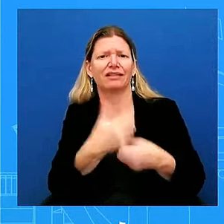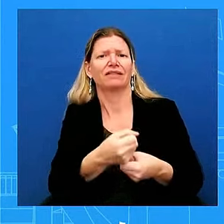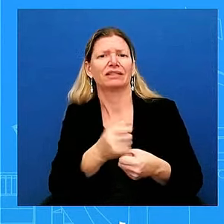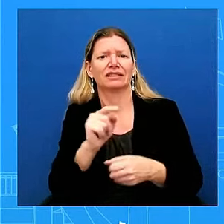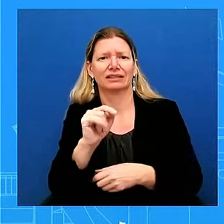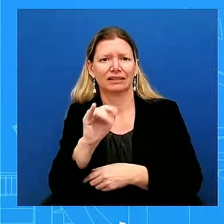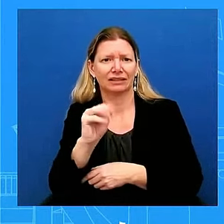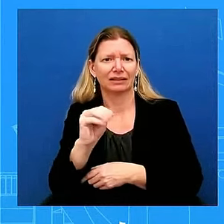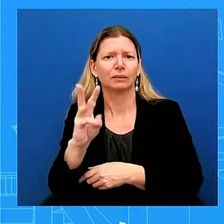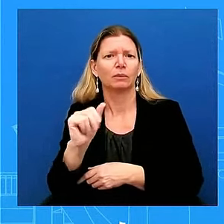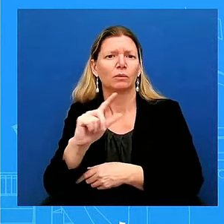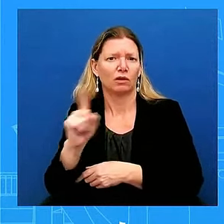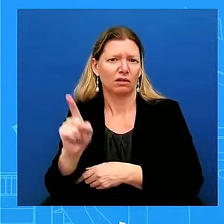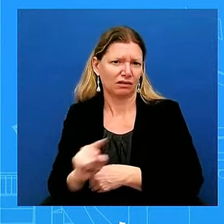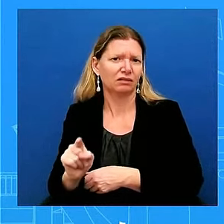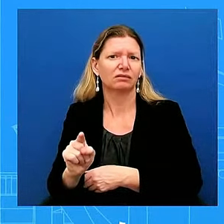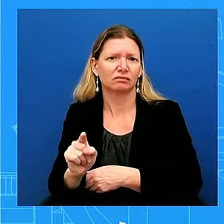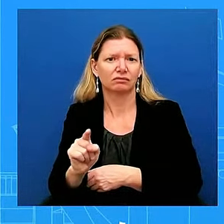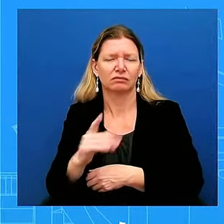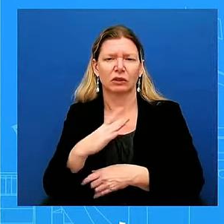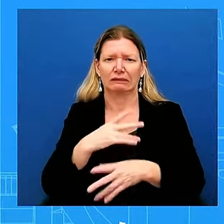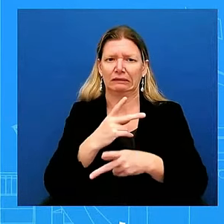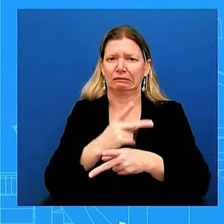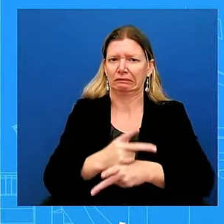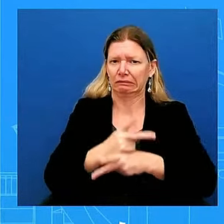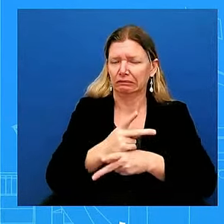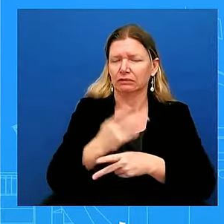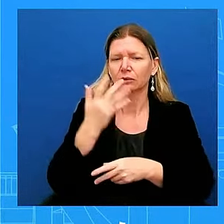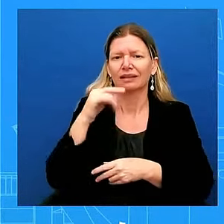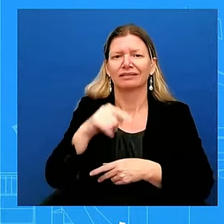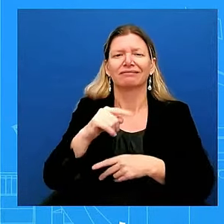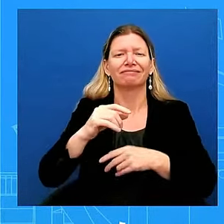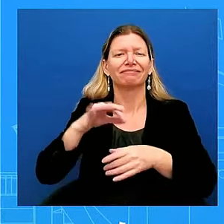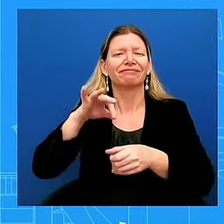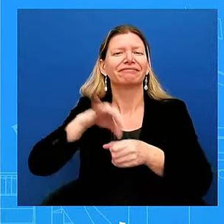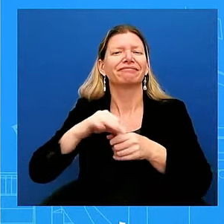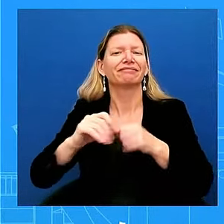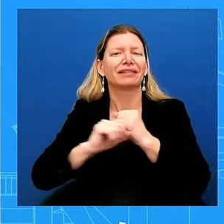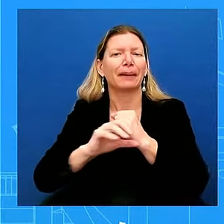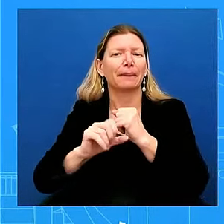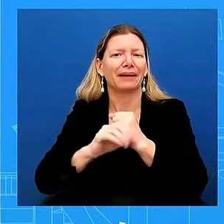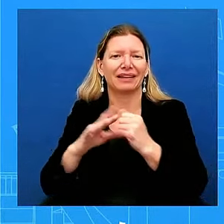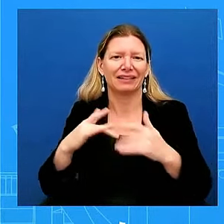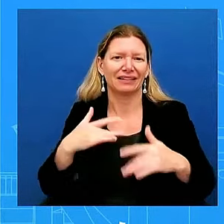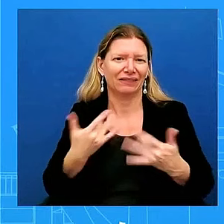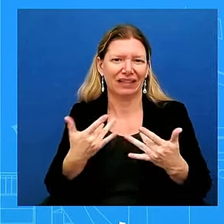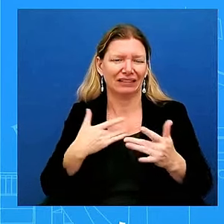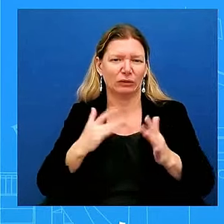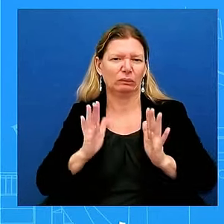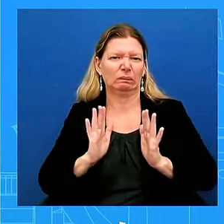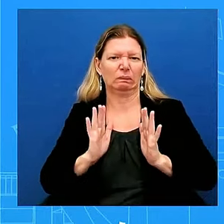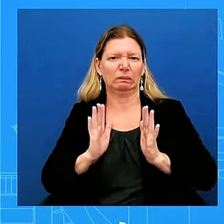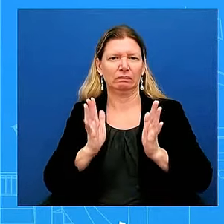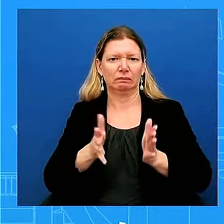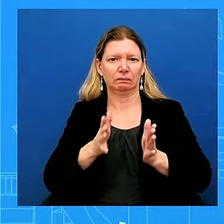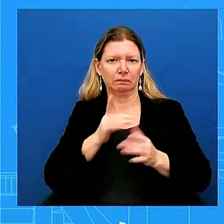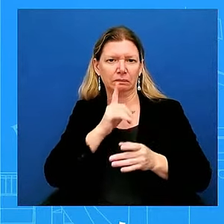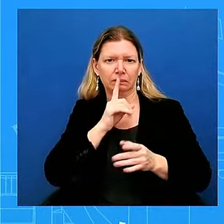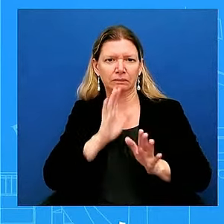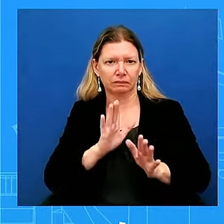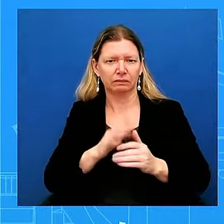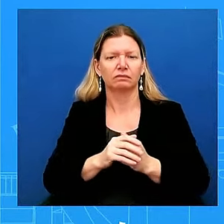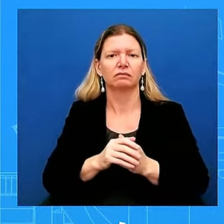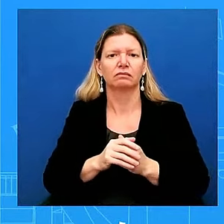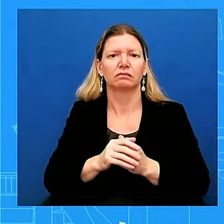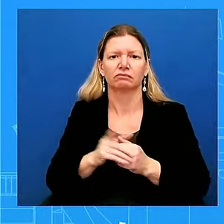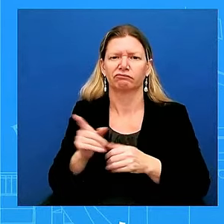event. I'm just going to leave it there. So, is he going to watch? Ms. He's going to be very, very busy – continues to be very busy with all